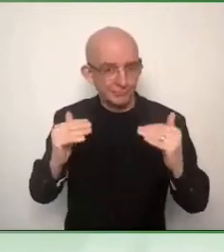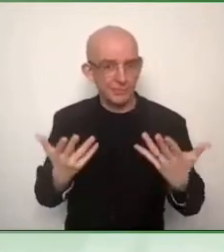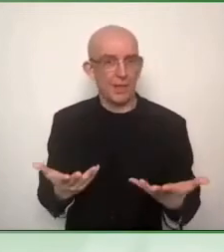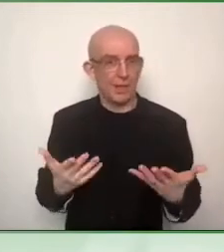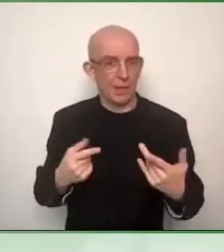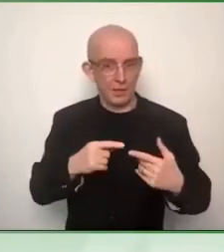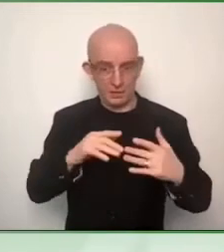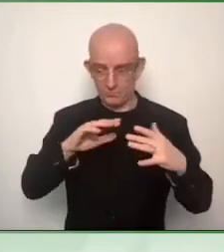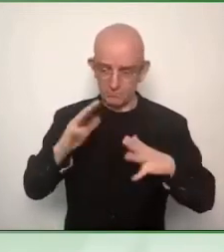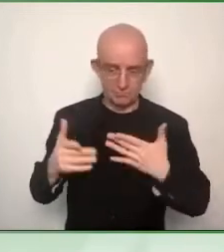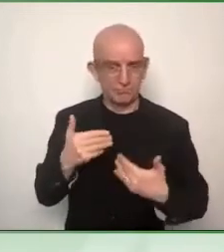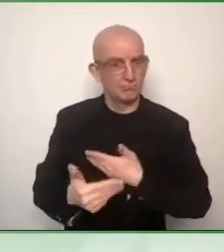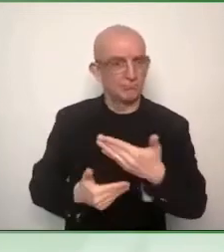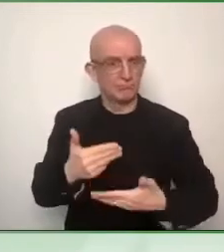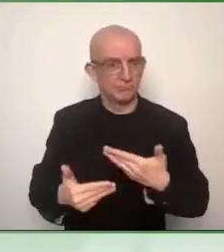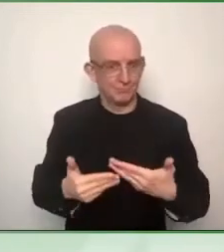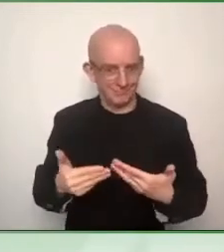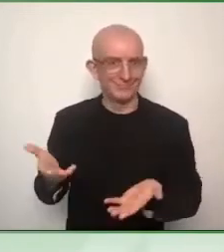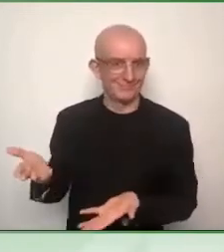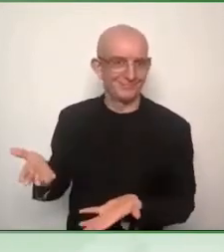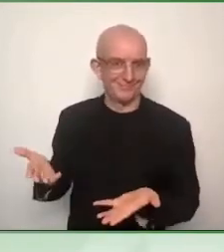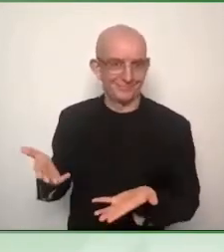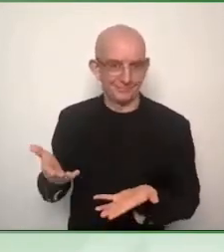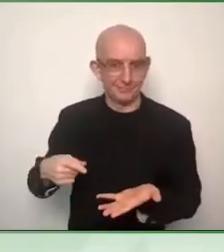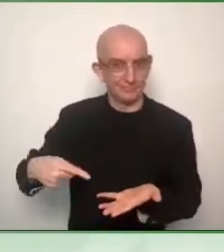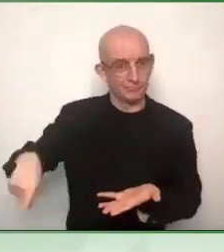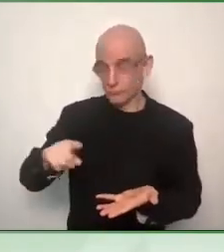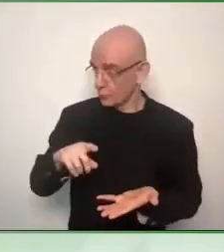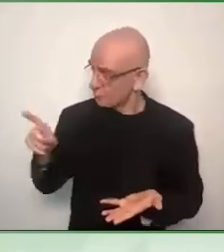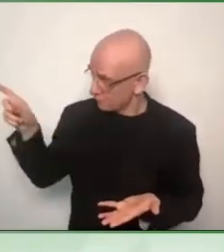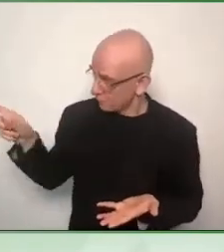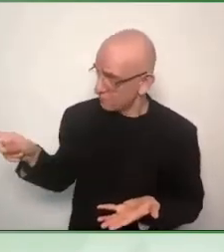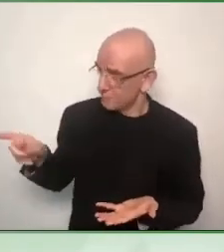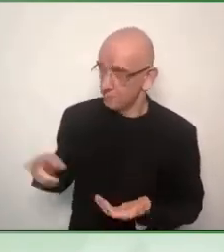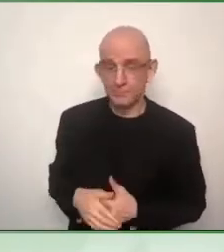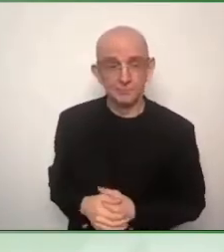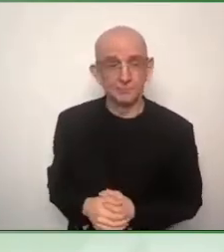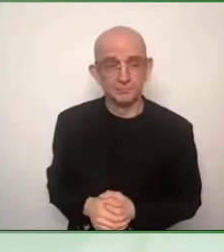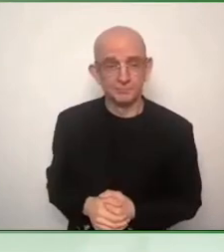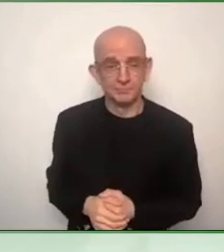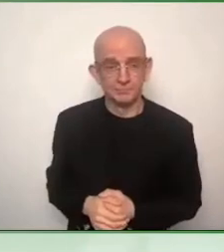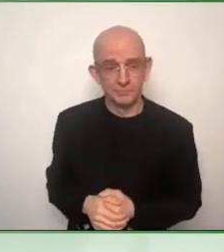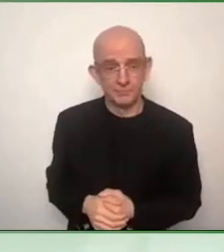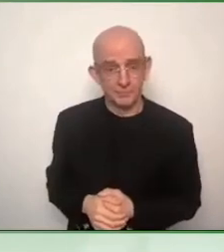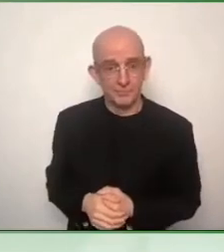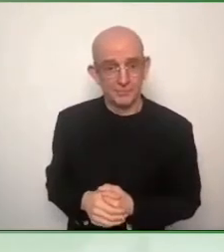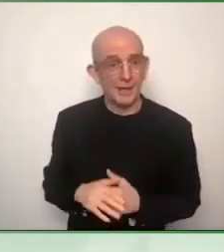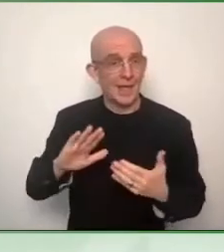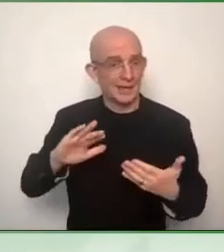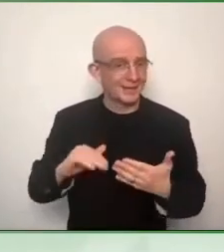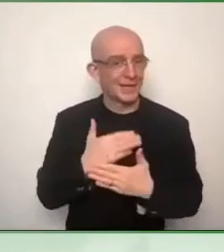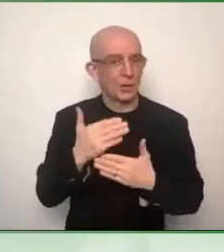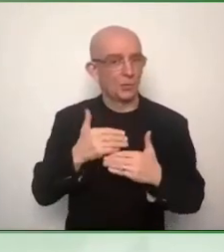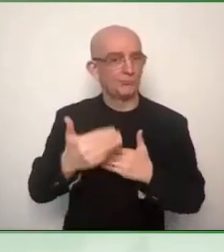about the emergency number. Not only the number has to be accessible, but the person has to be trained. And all these